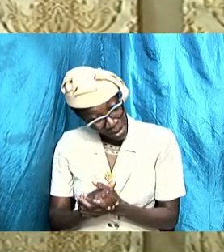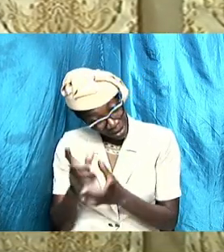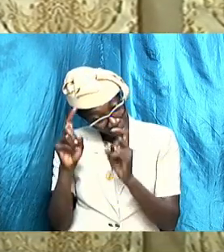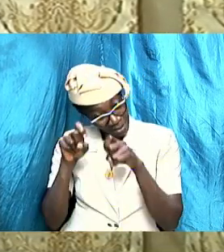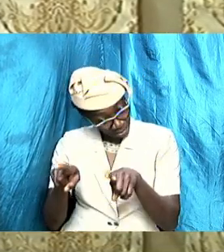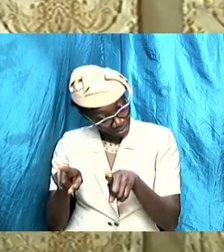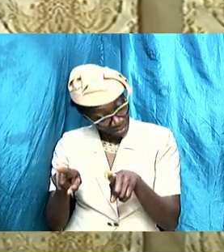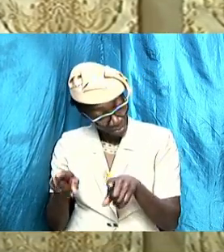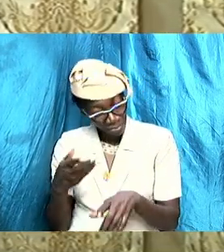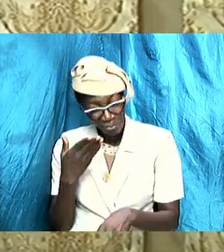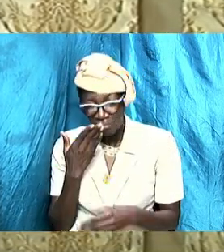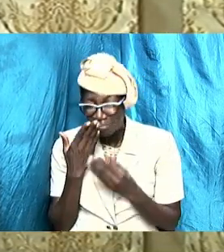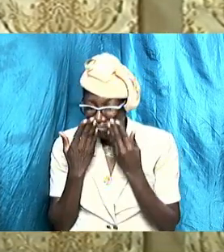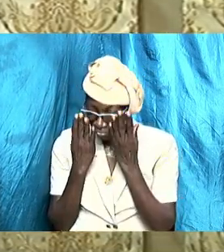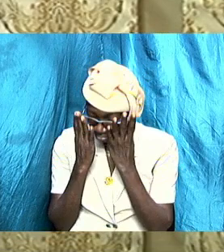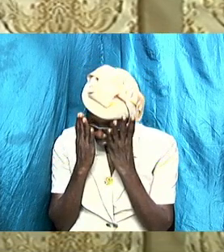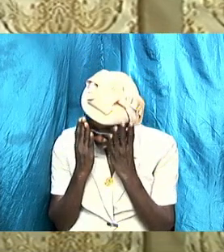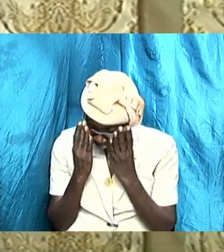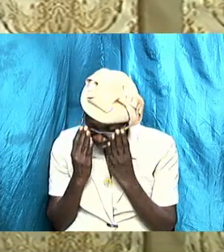and